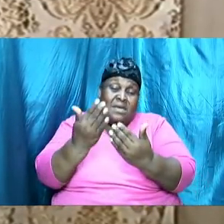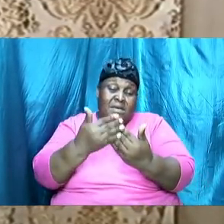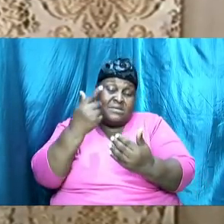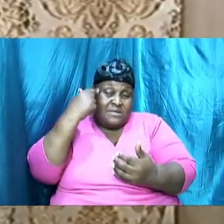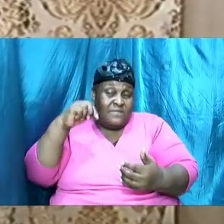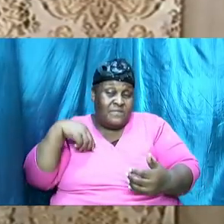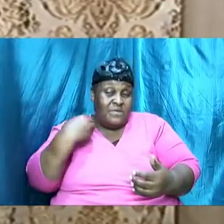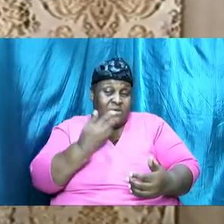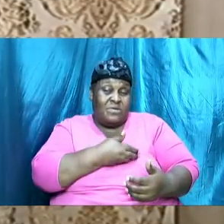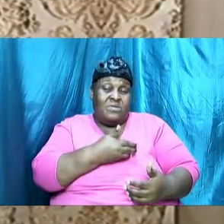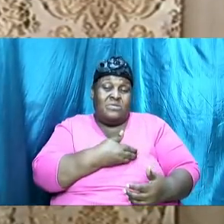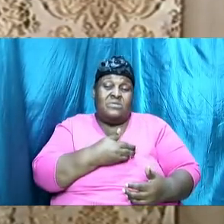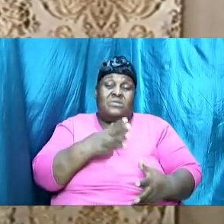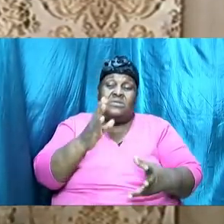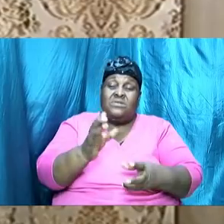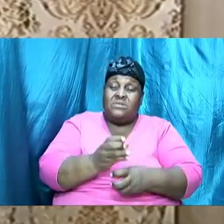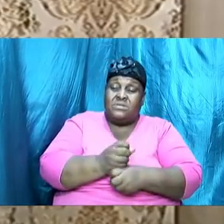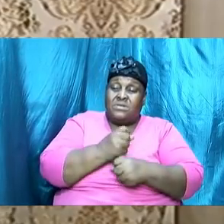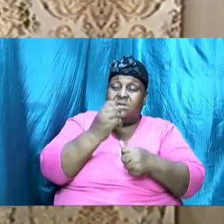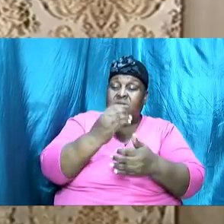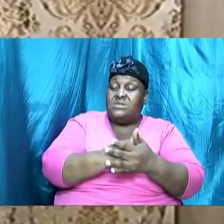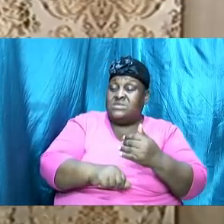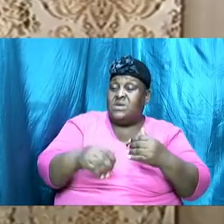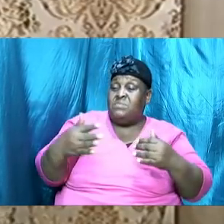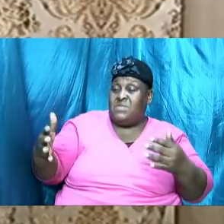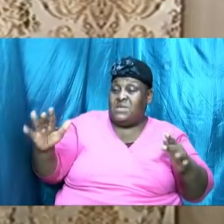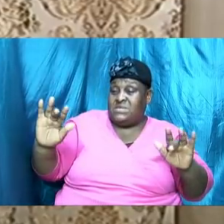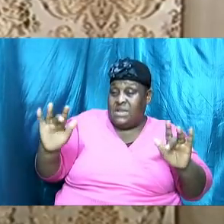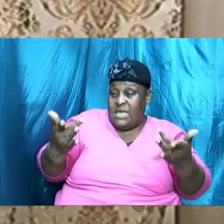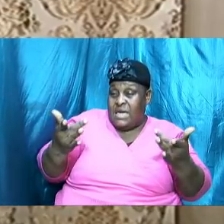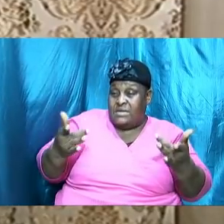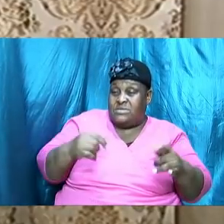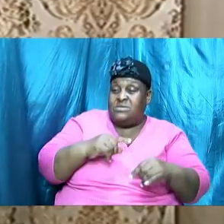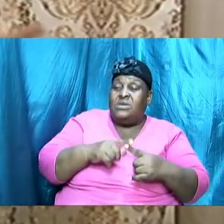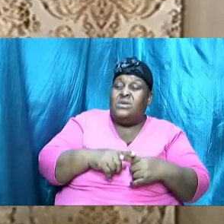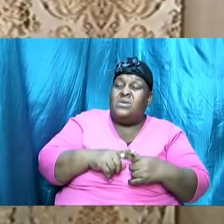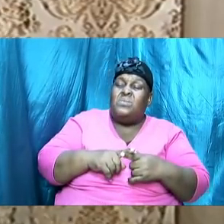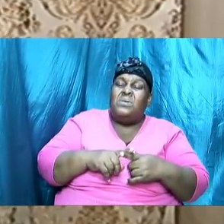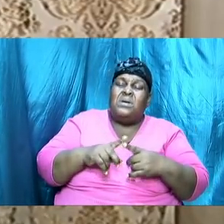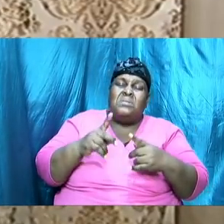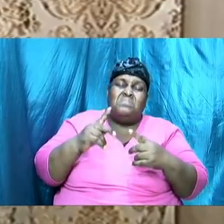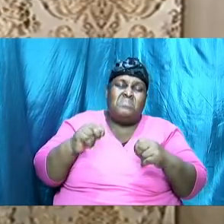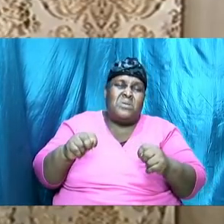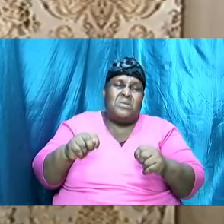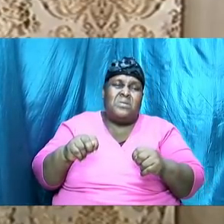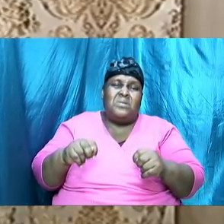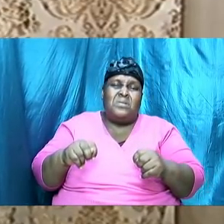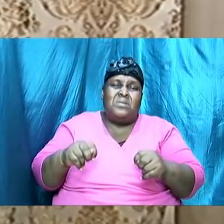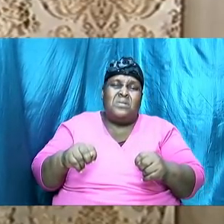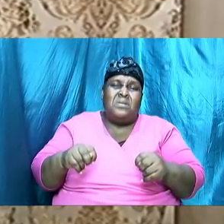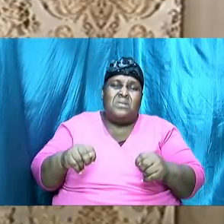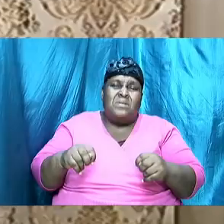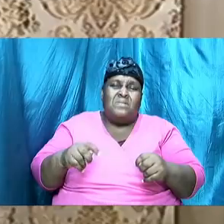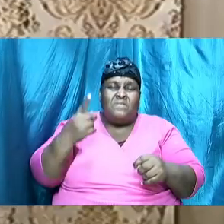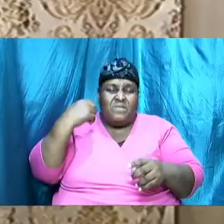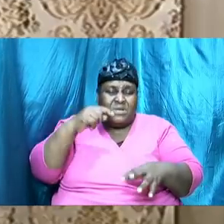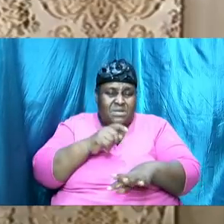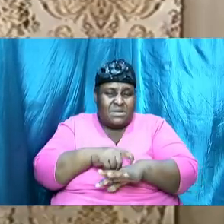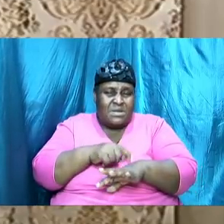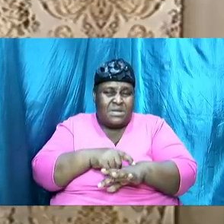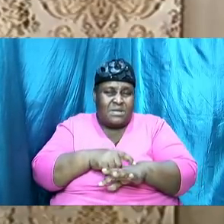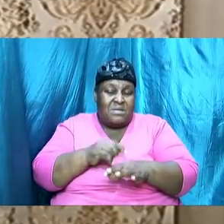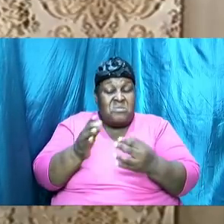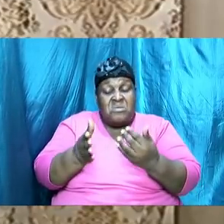us to take certain things for granted when we have been around for a little while it is easy for us